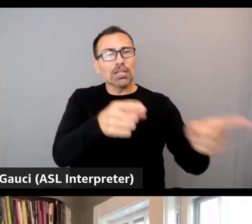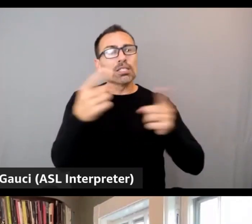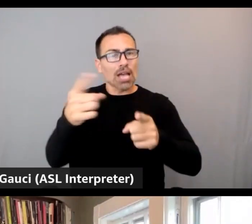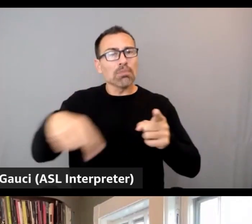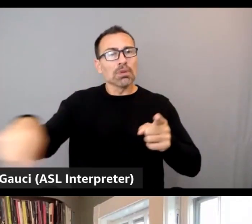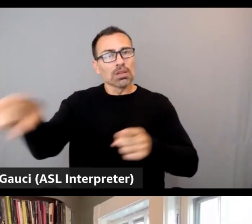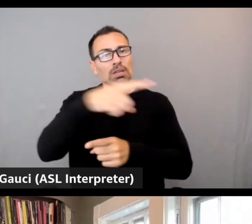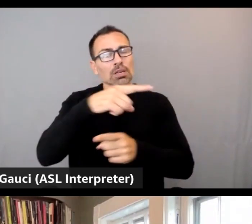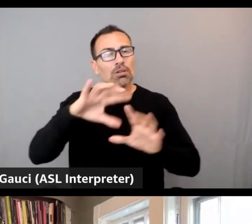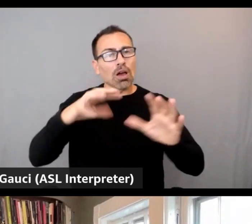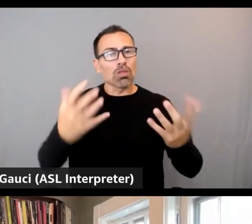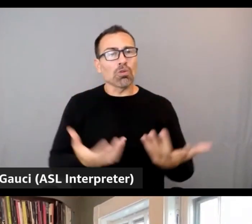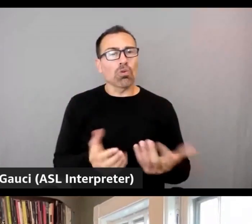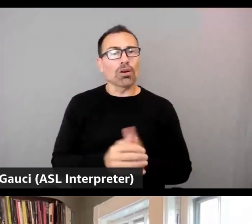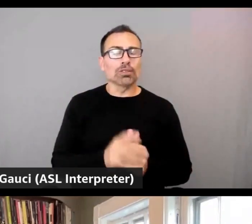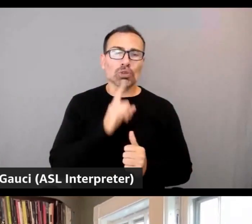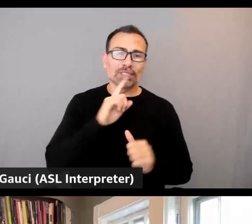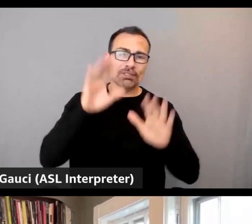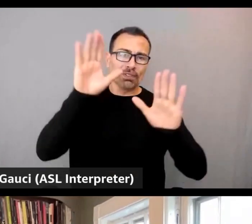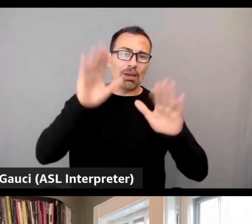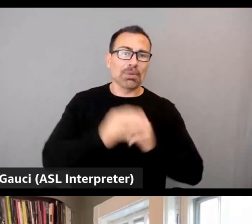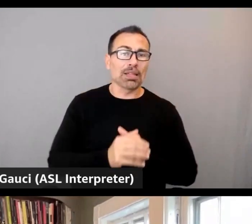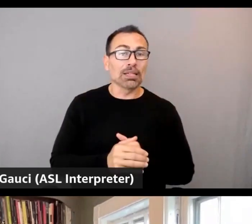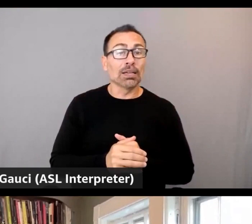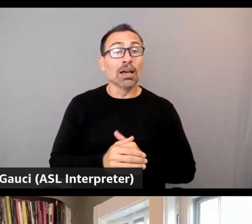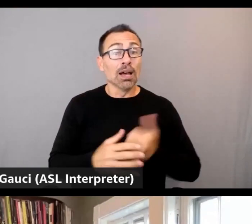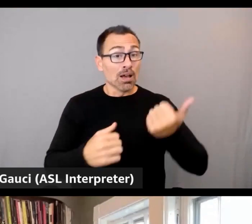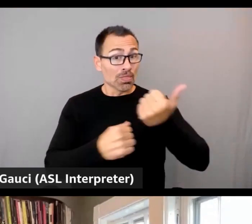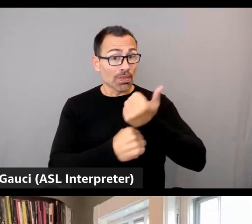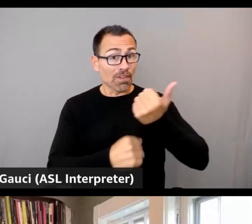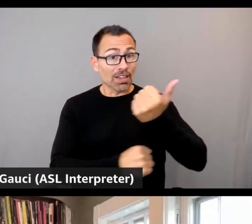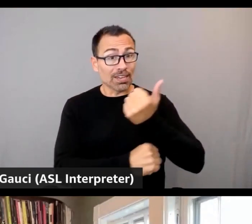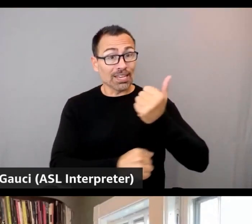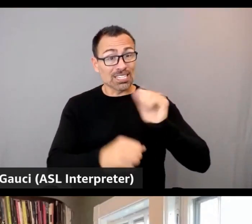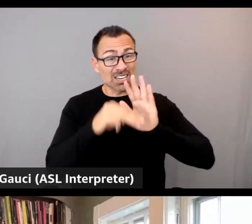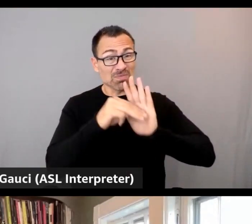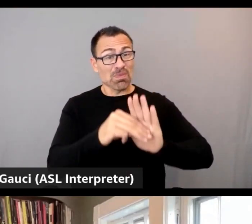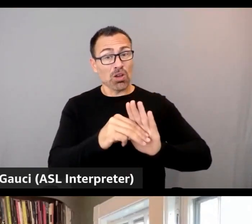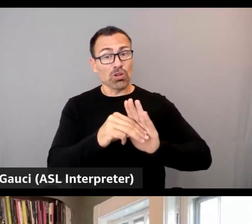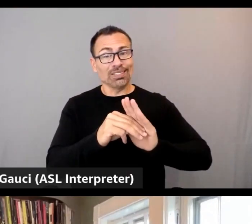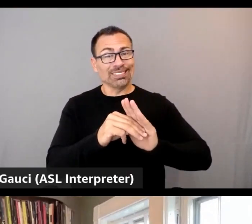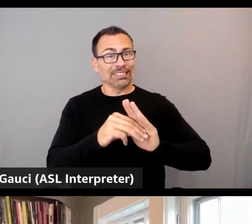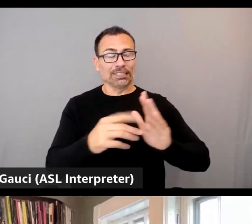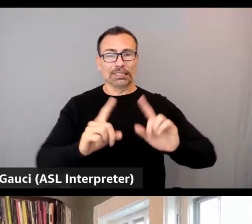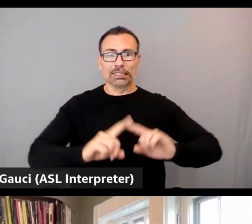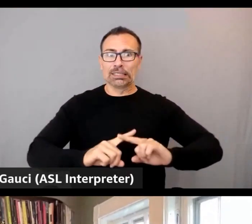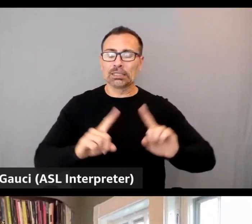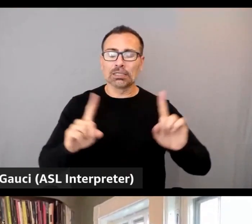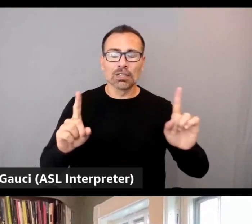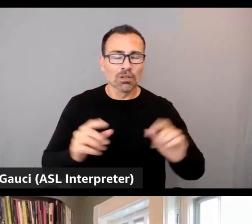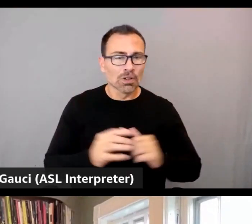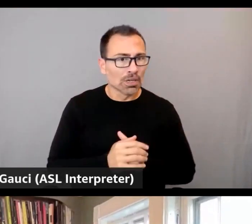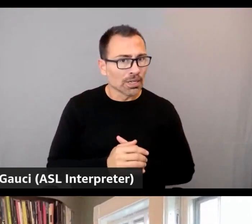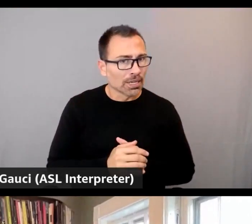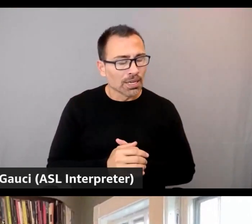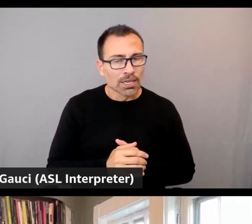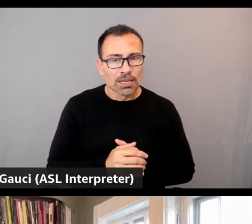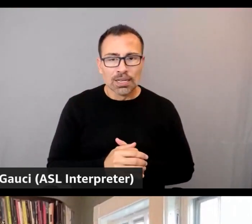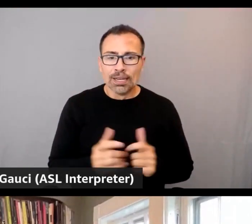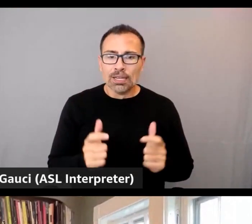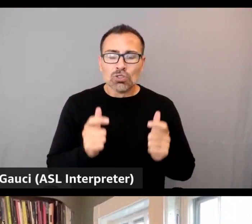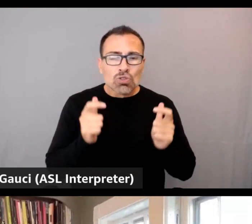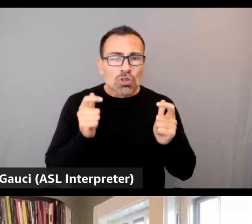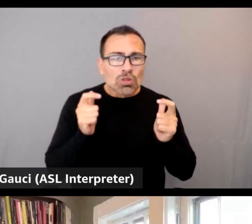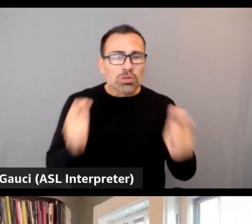So, you know, it really a foundation model is a step is a different is a different animal. It's so much larger than